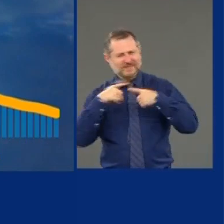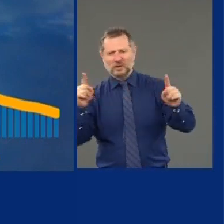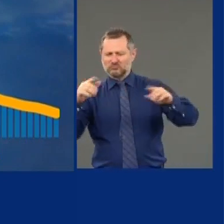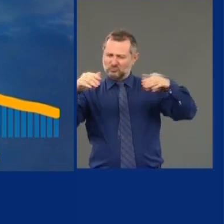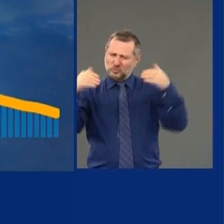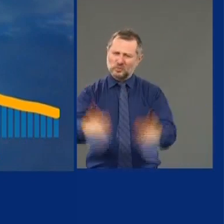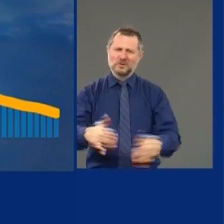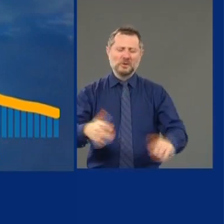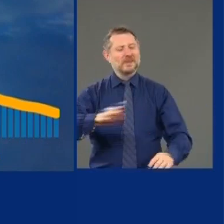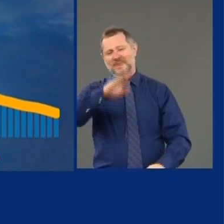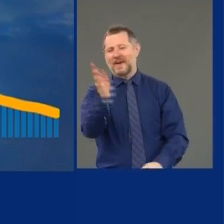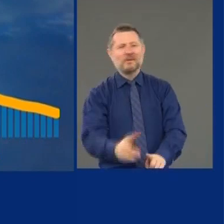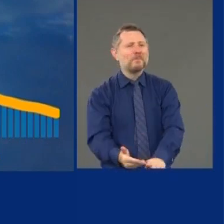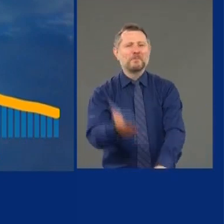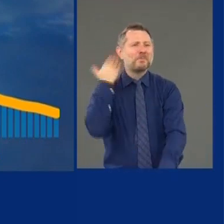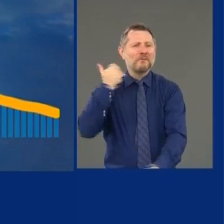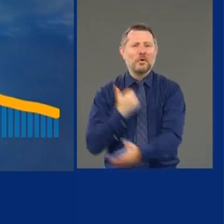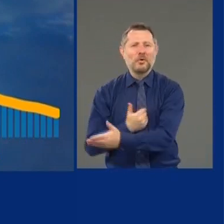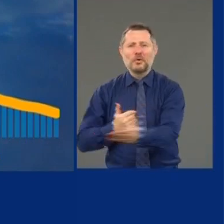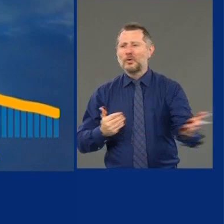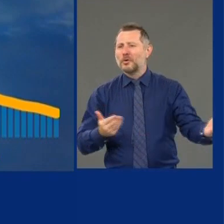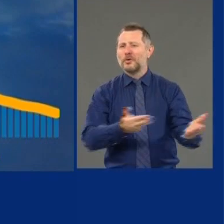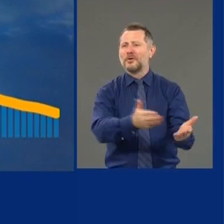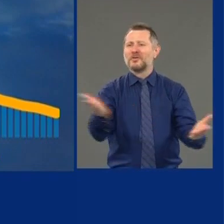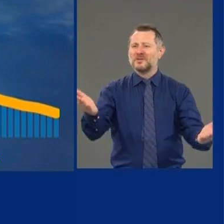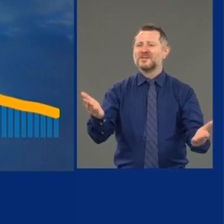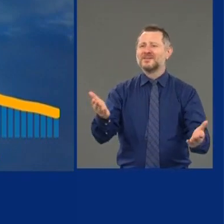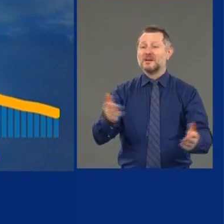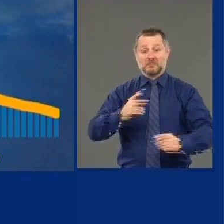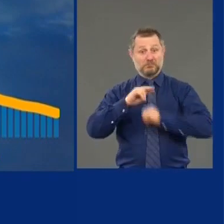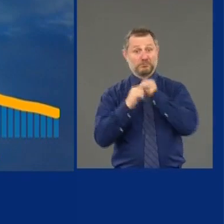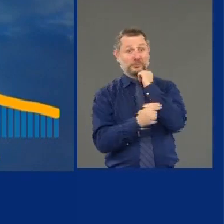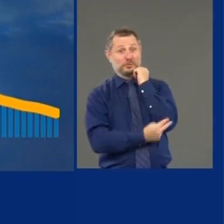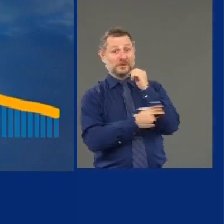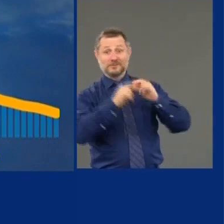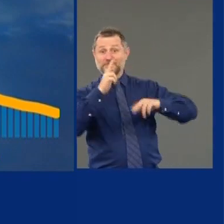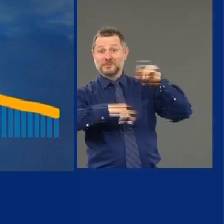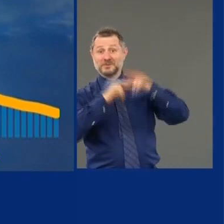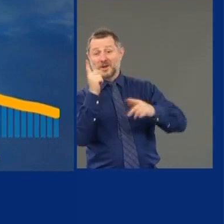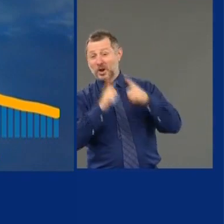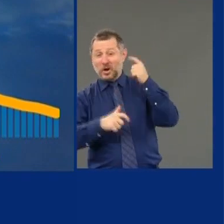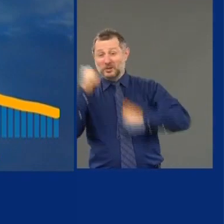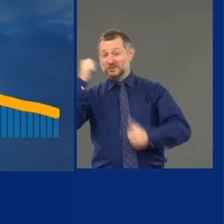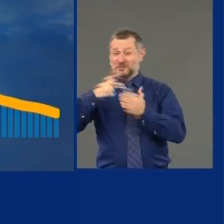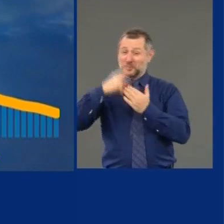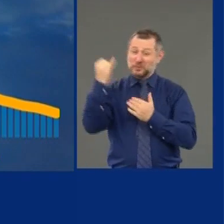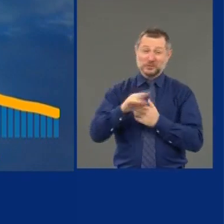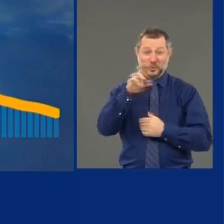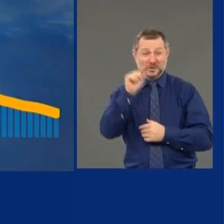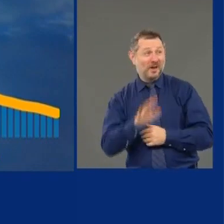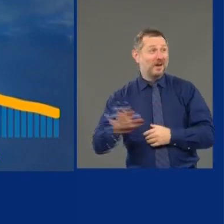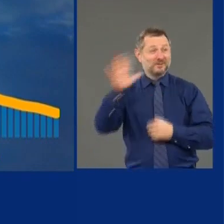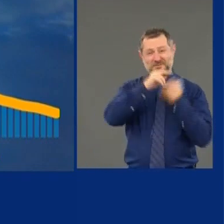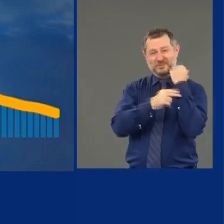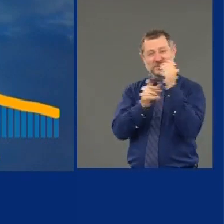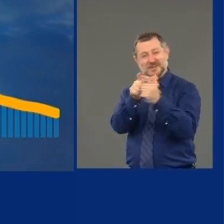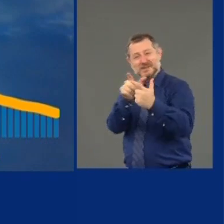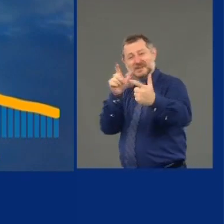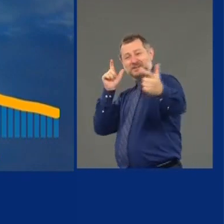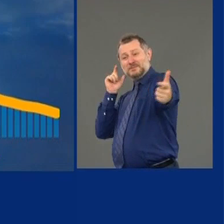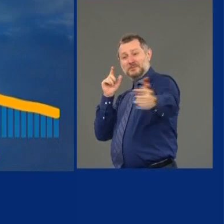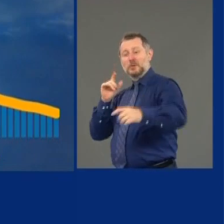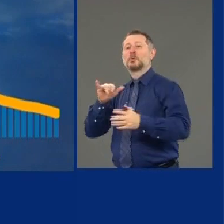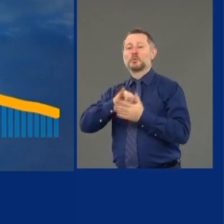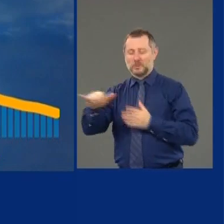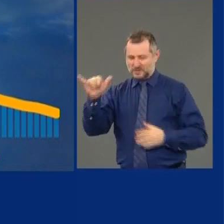Yes, they built that bridge, the largest infrastructure project in the country. And New York scaled the